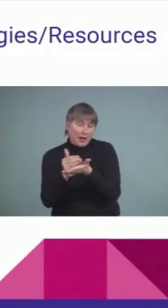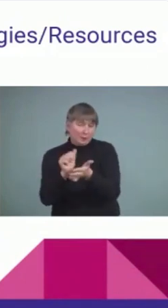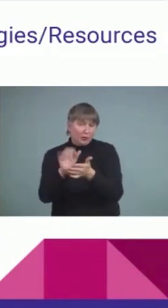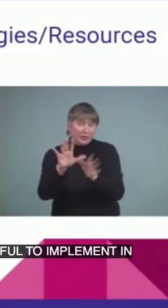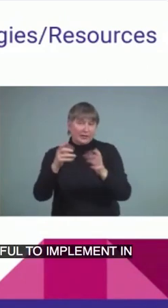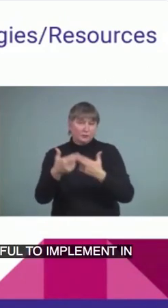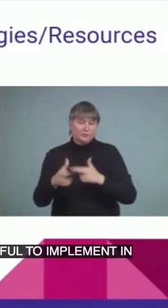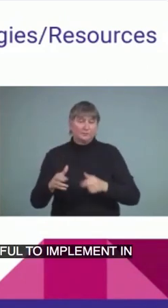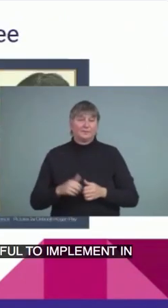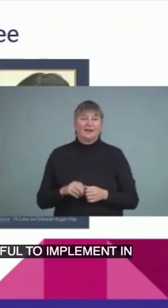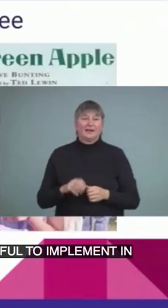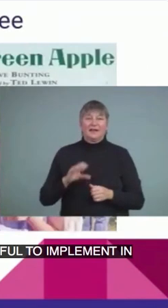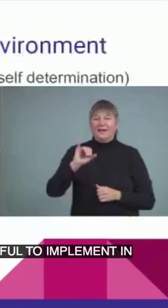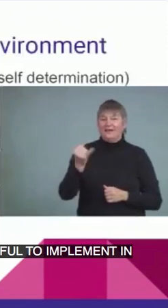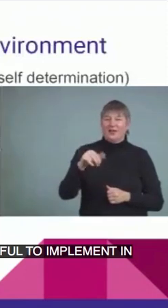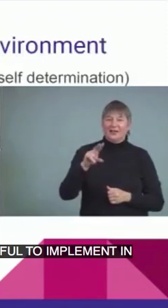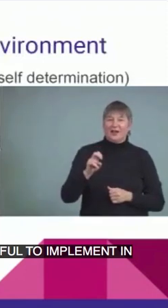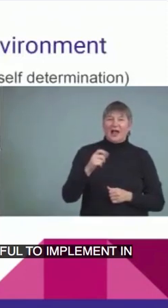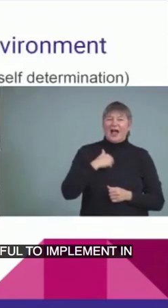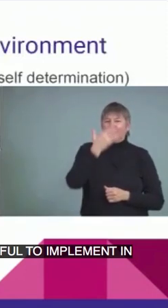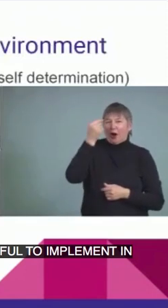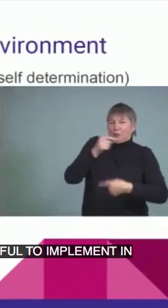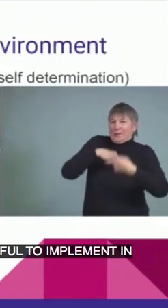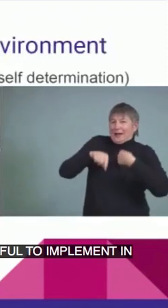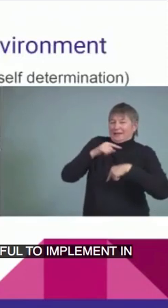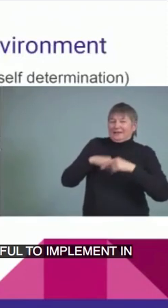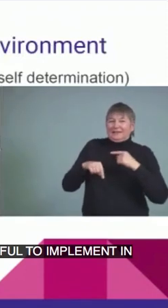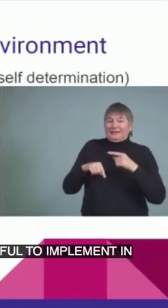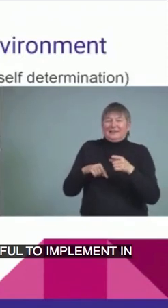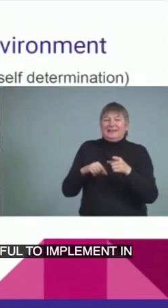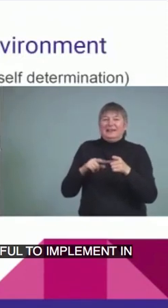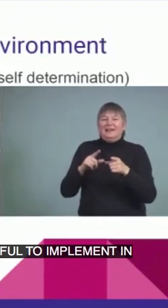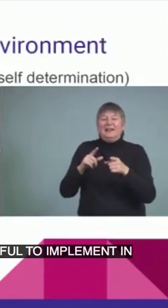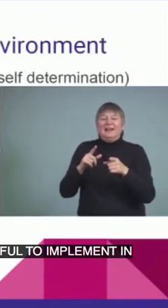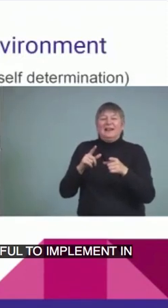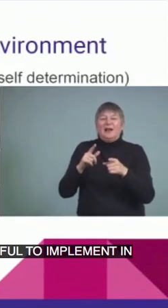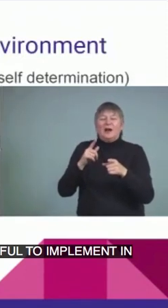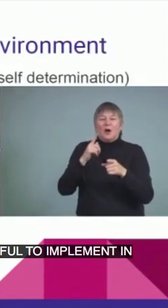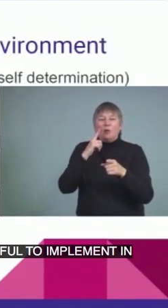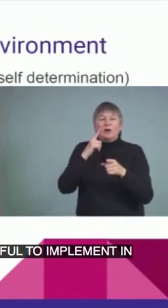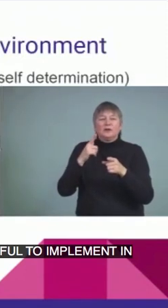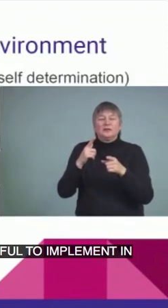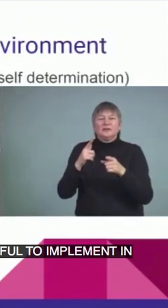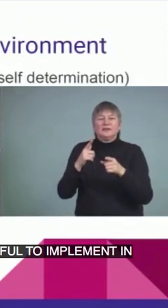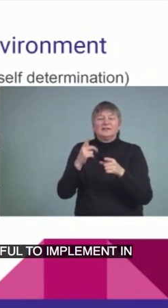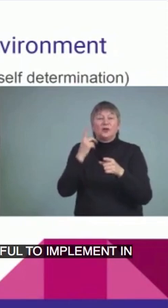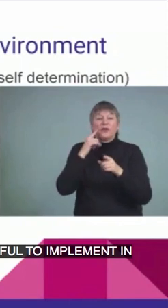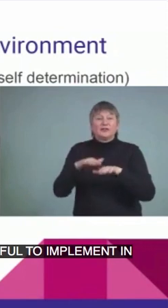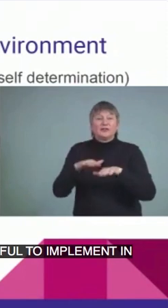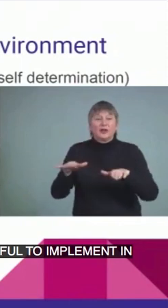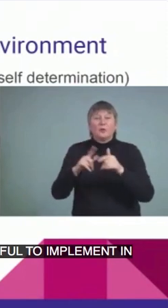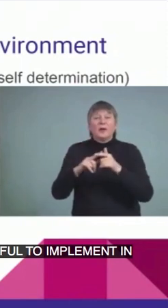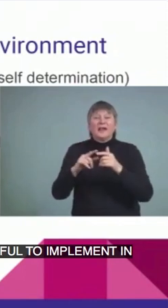just, sorry, we forgot these ones back here. And so, we represented these people, these children in